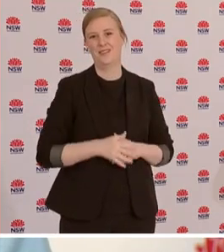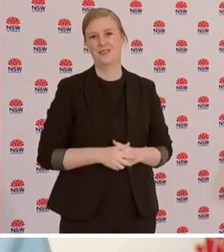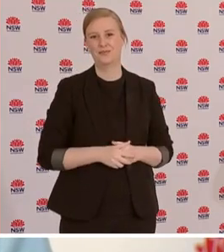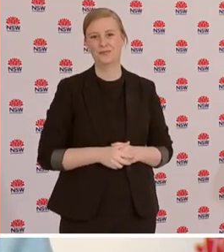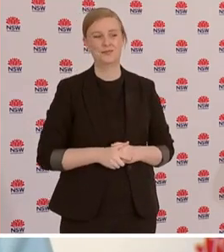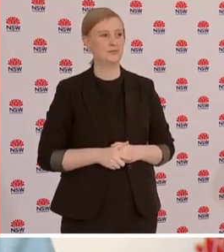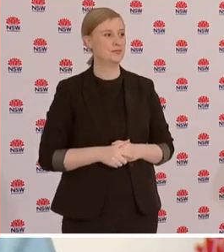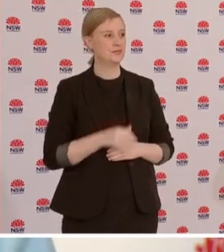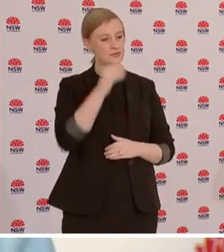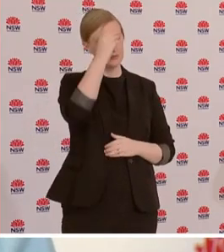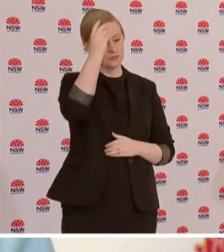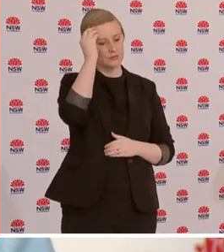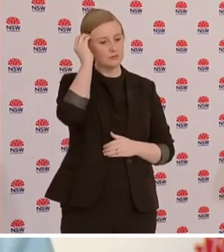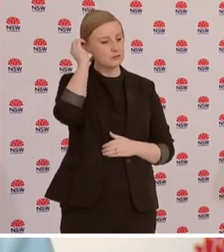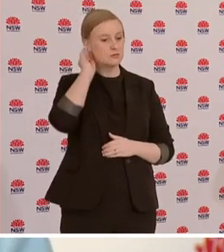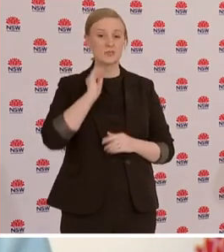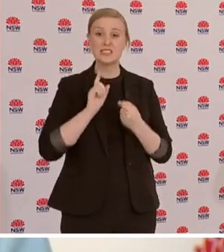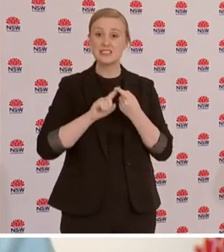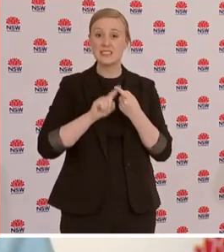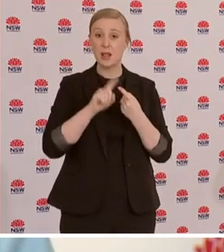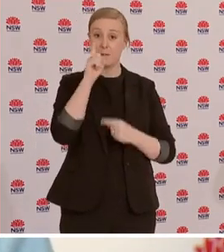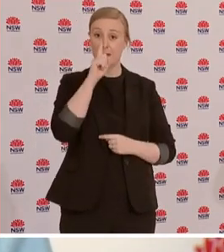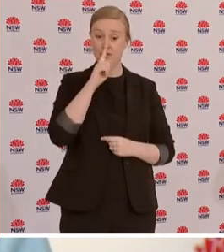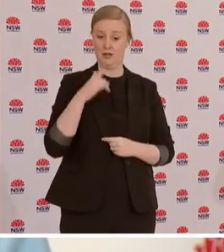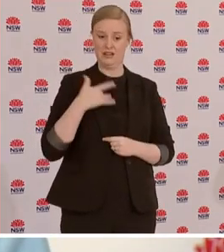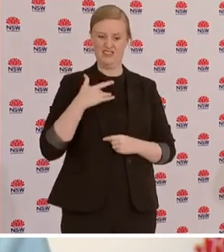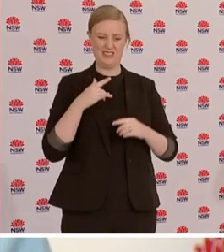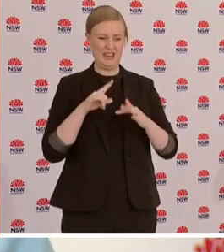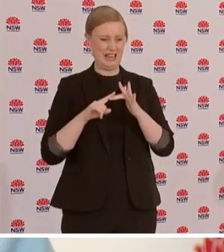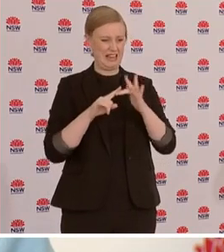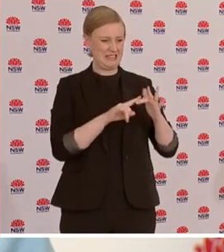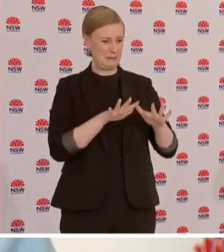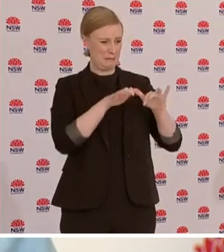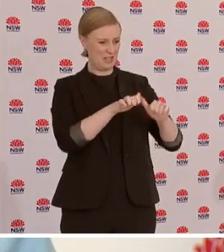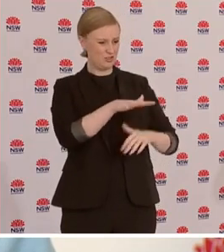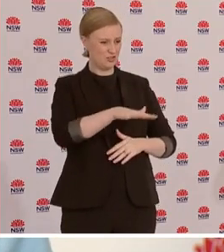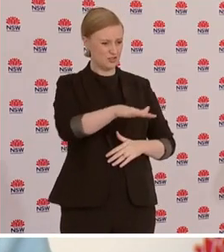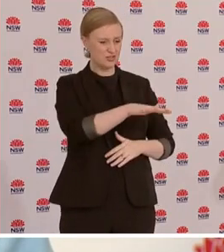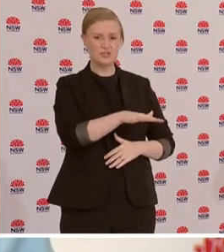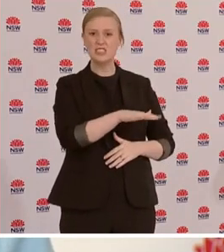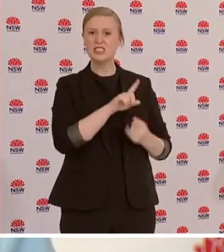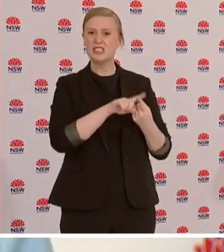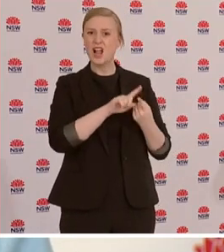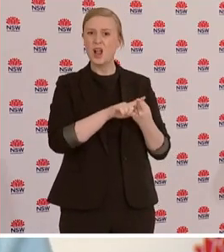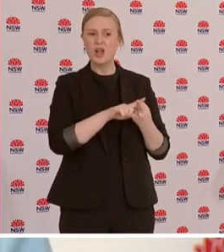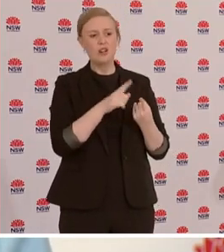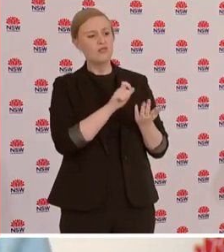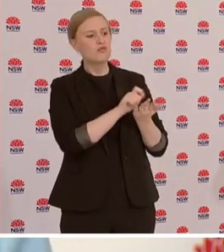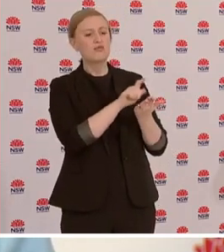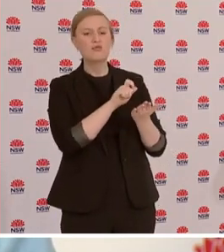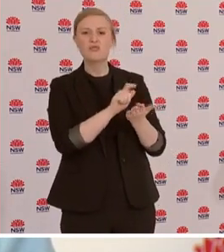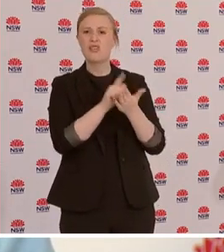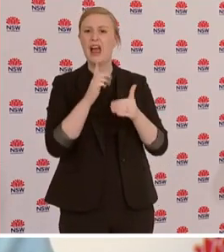particular in that eastern beaches area that want to try and sell alcohol to people that are exercising